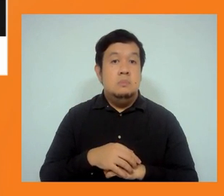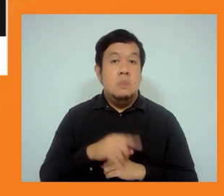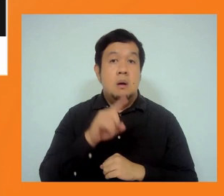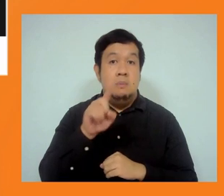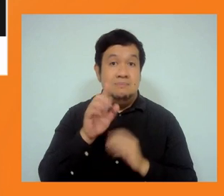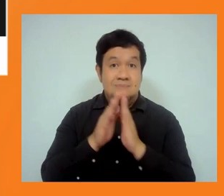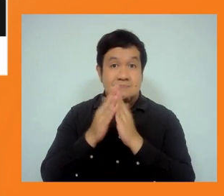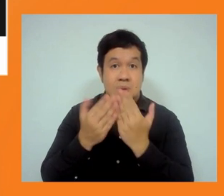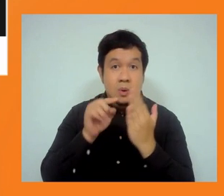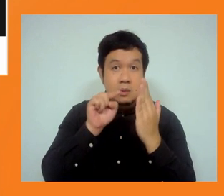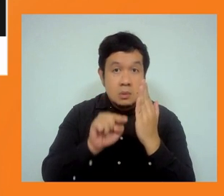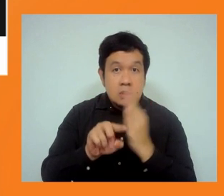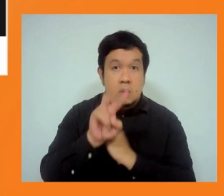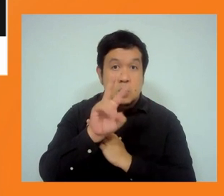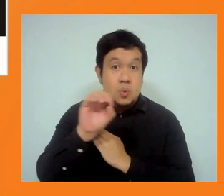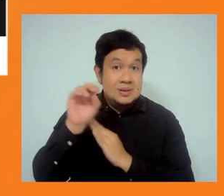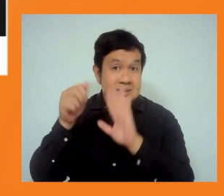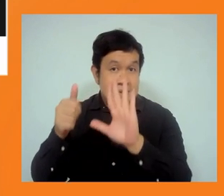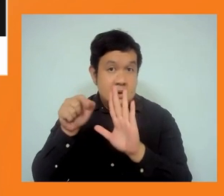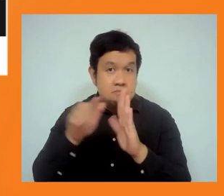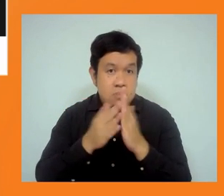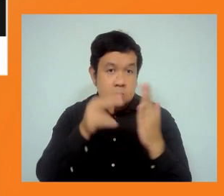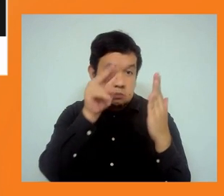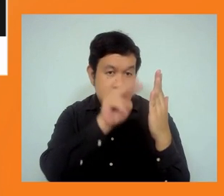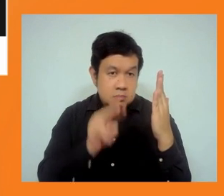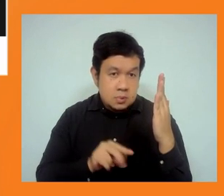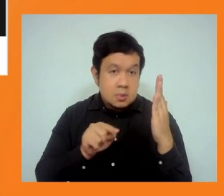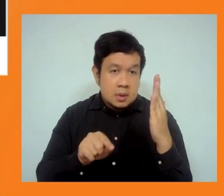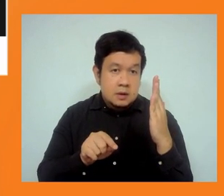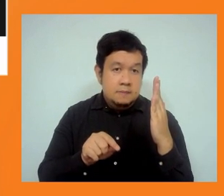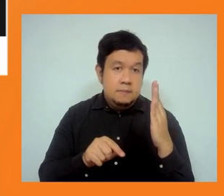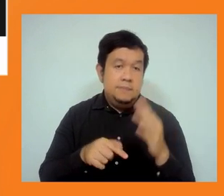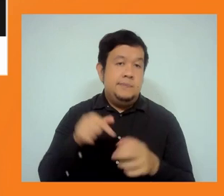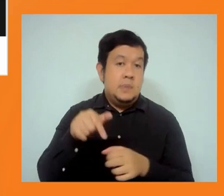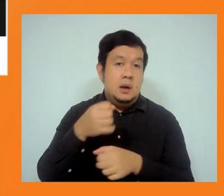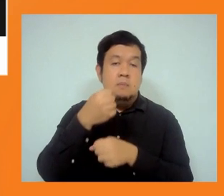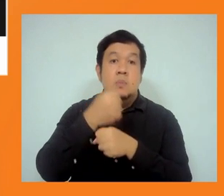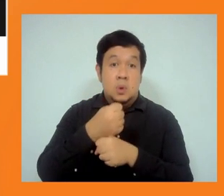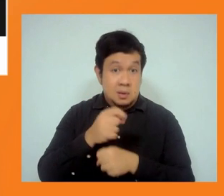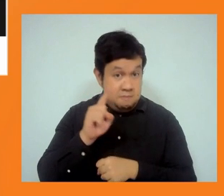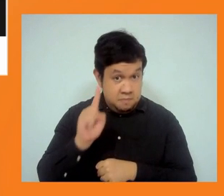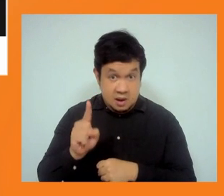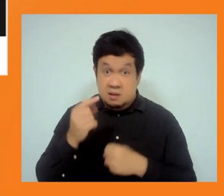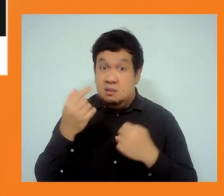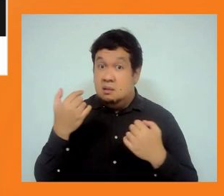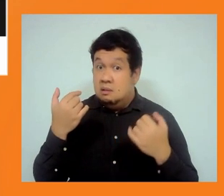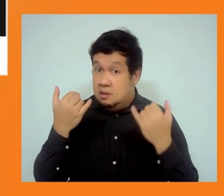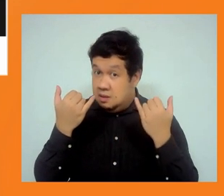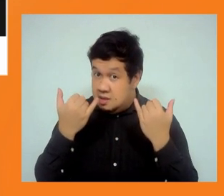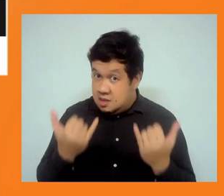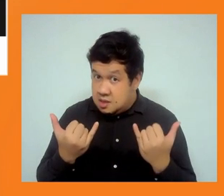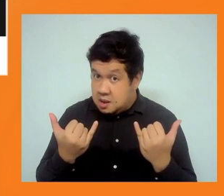to date, I still have not seen any sub-established monitoring and reporting